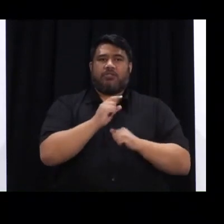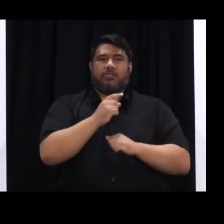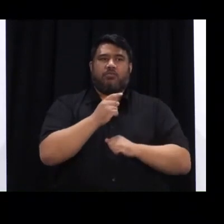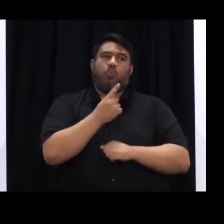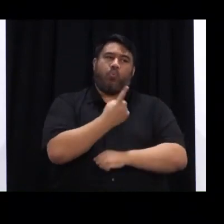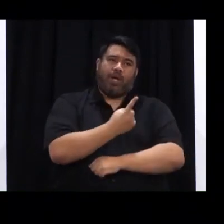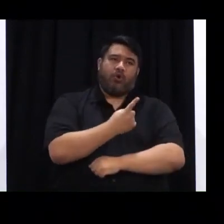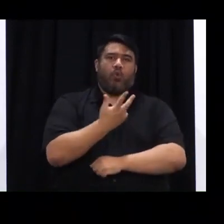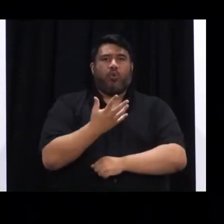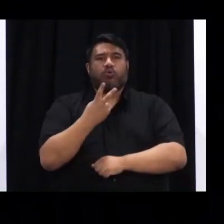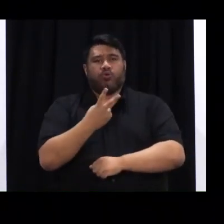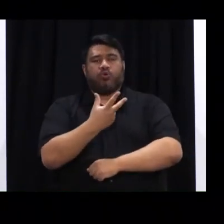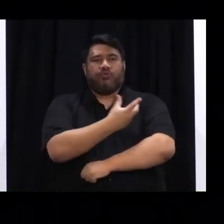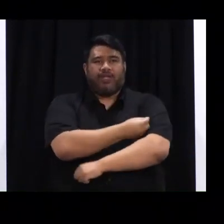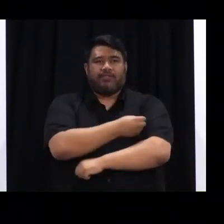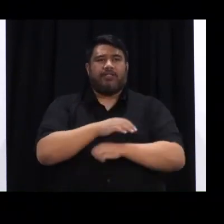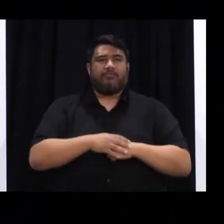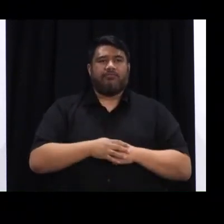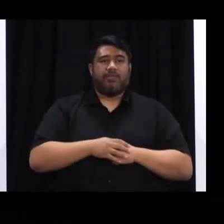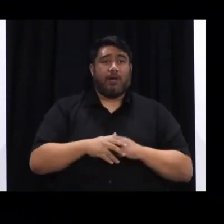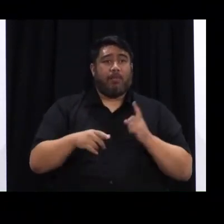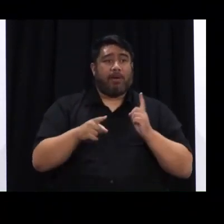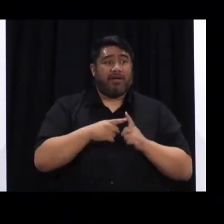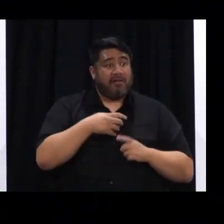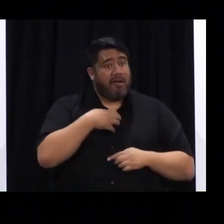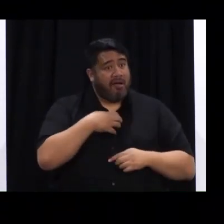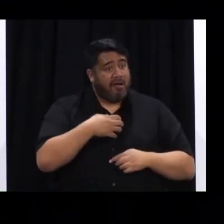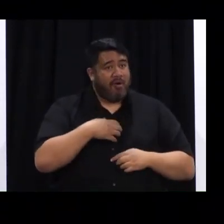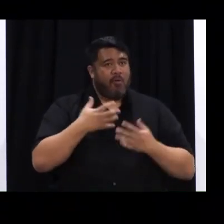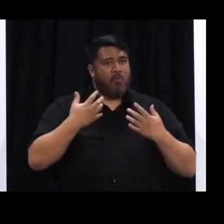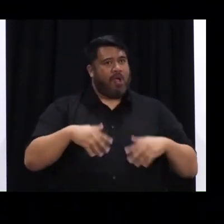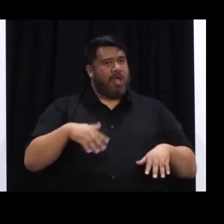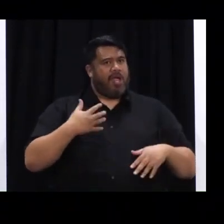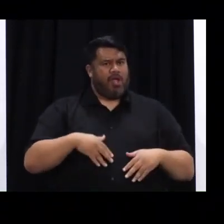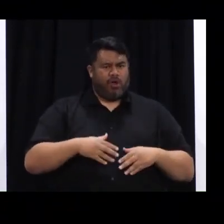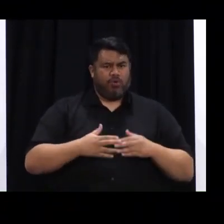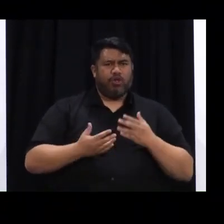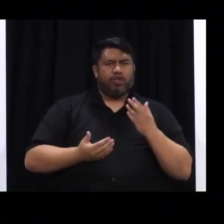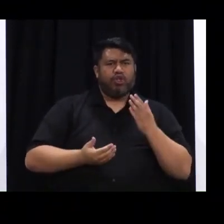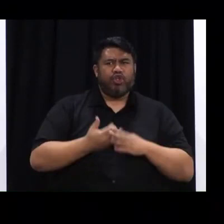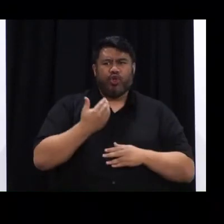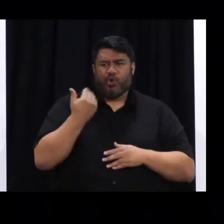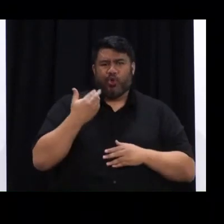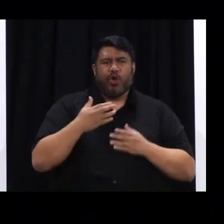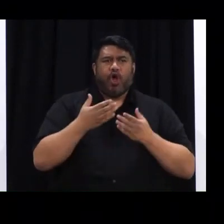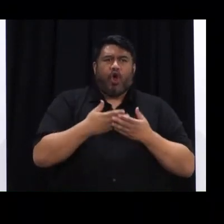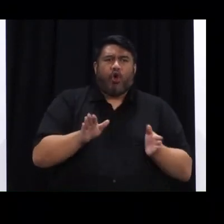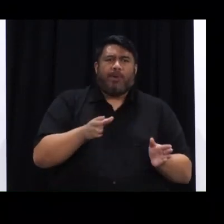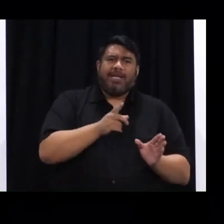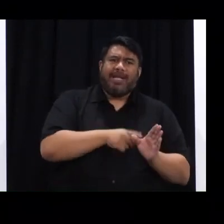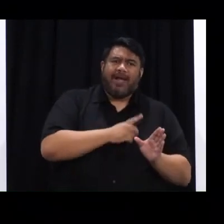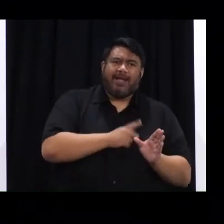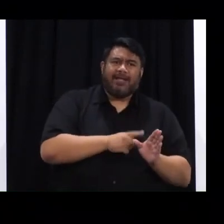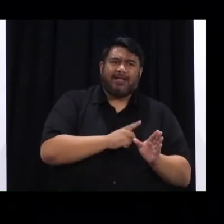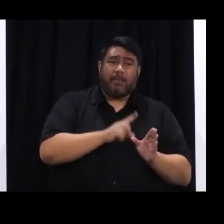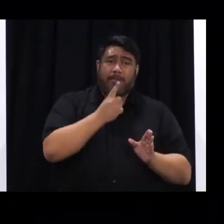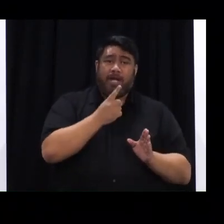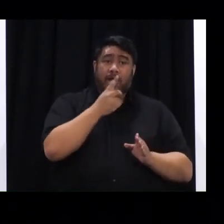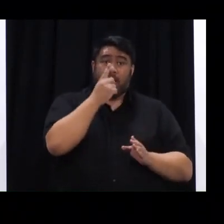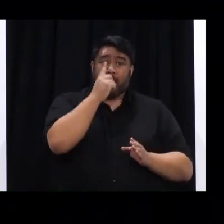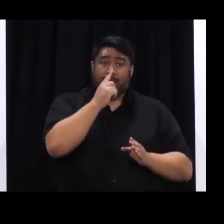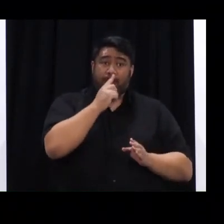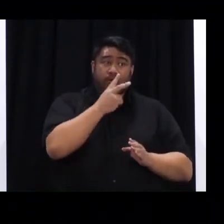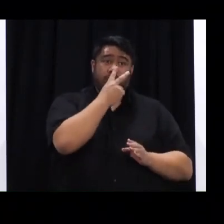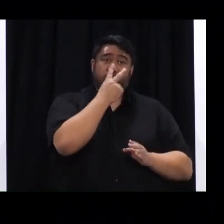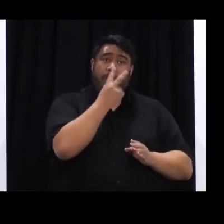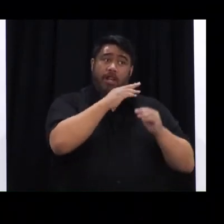one dose. And what I find really heartening, given we only opened up to everyone on the 1st of September, is that 64% of people